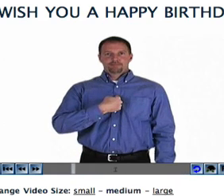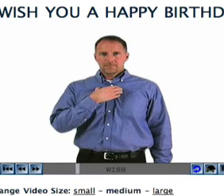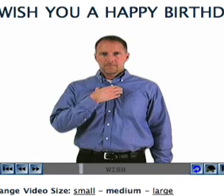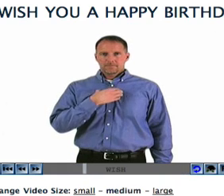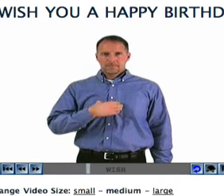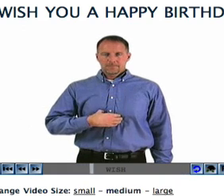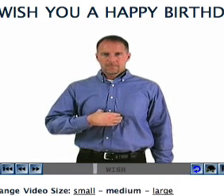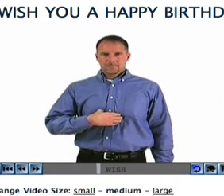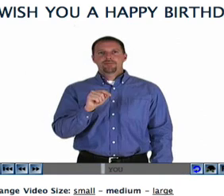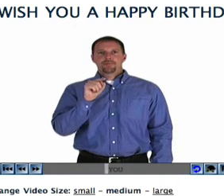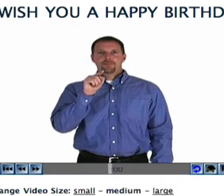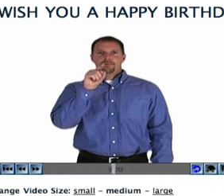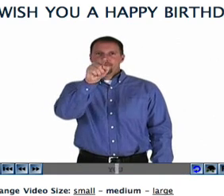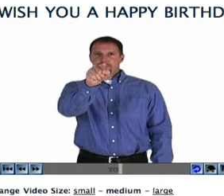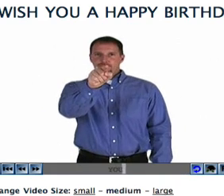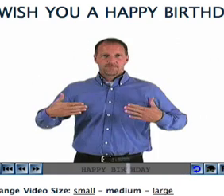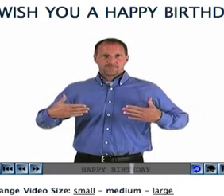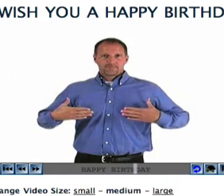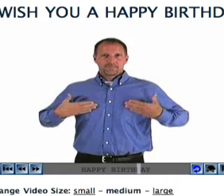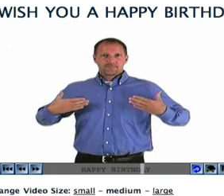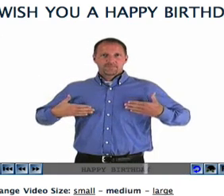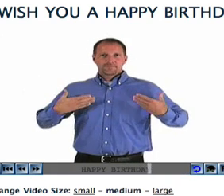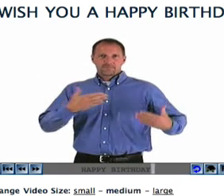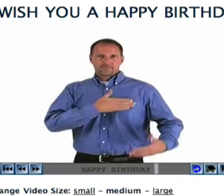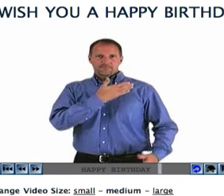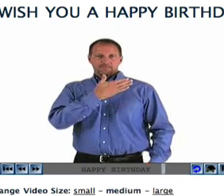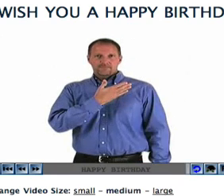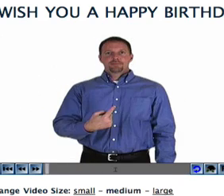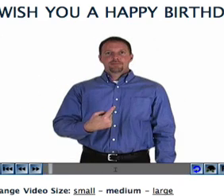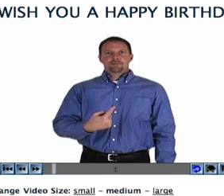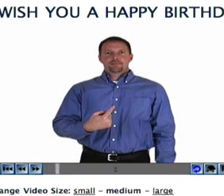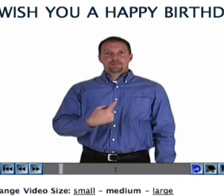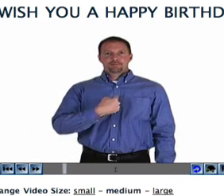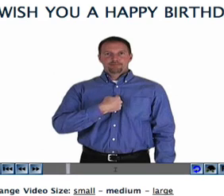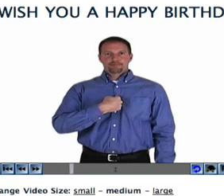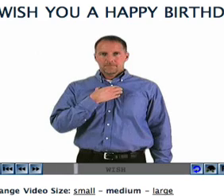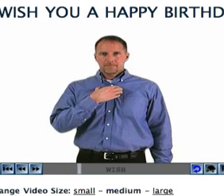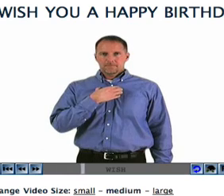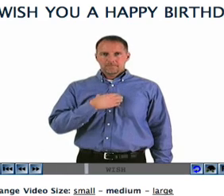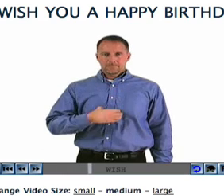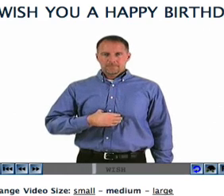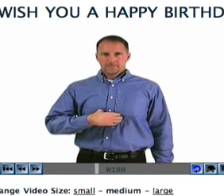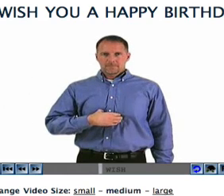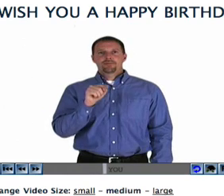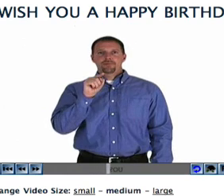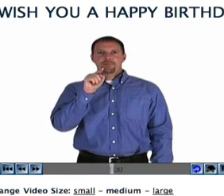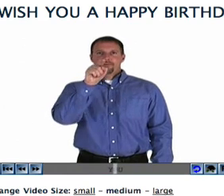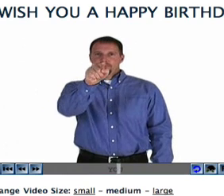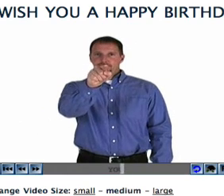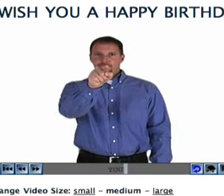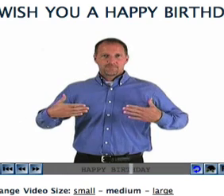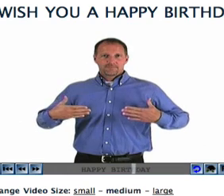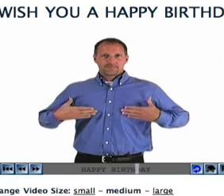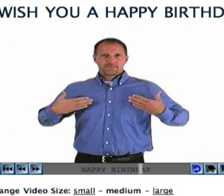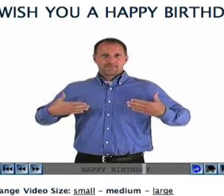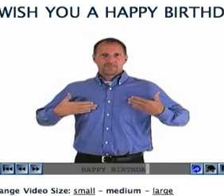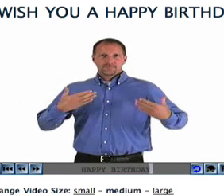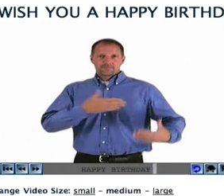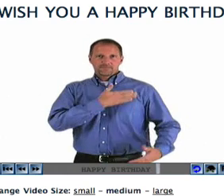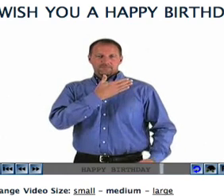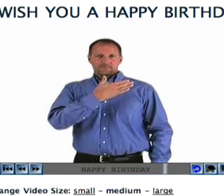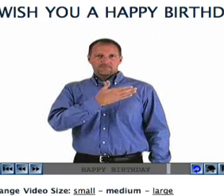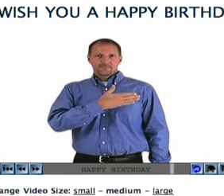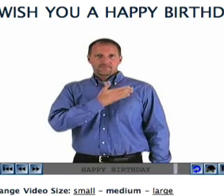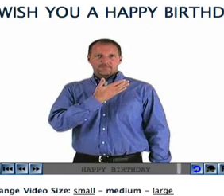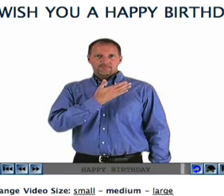combining the signs from the listing of words that made up the phrase. Further, the Phrase Builder does not really understand what the phrase is saying.